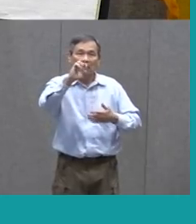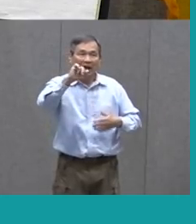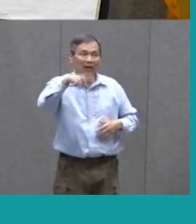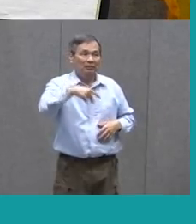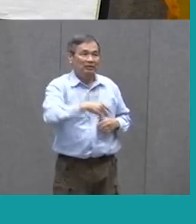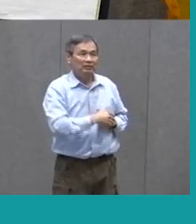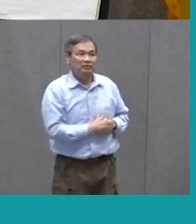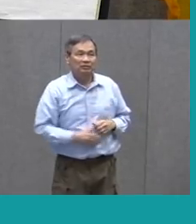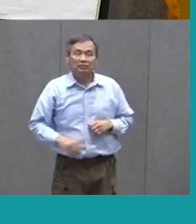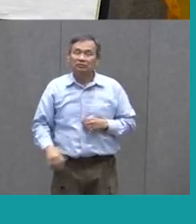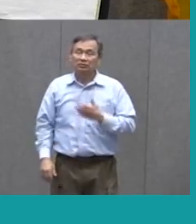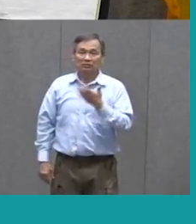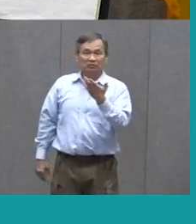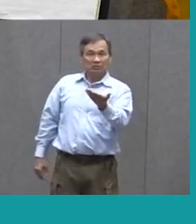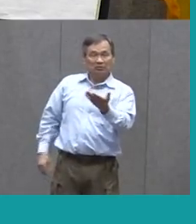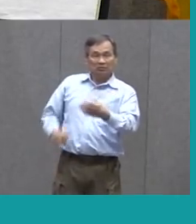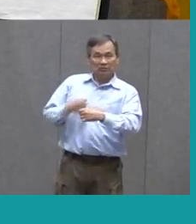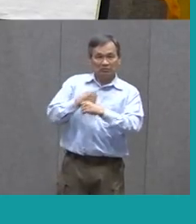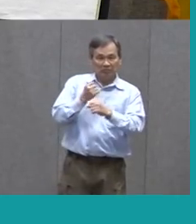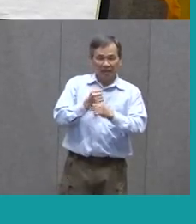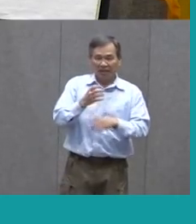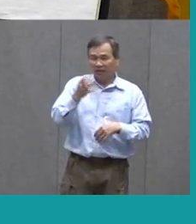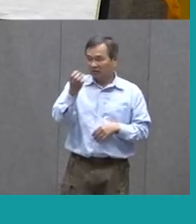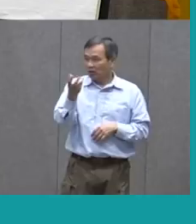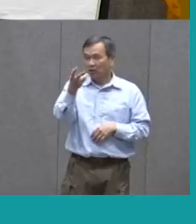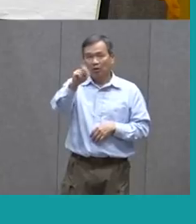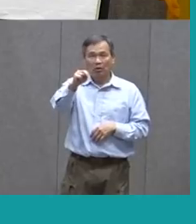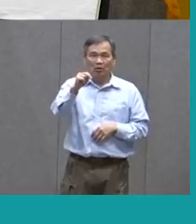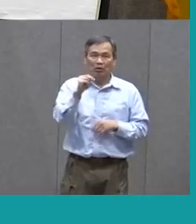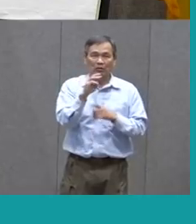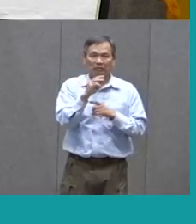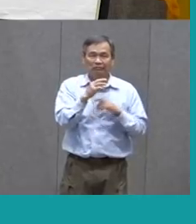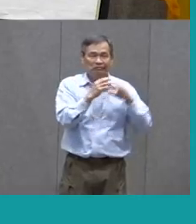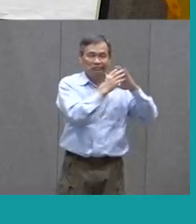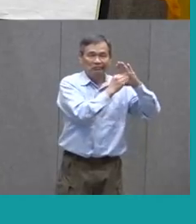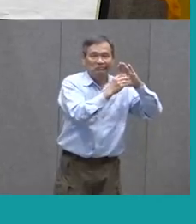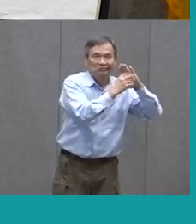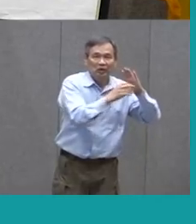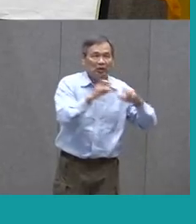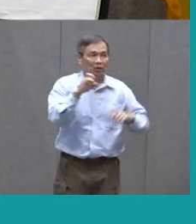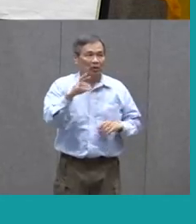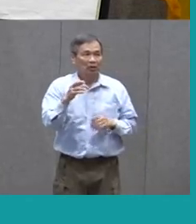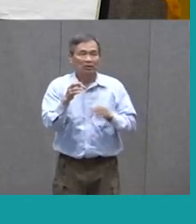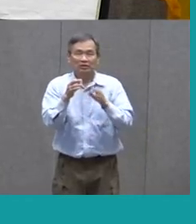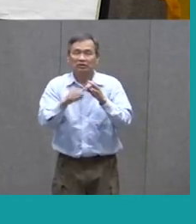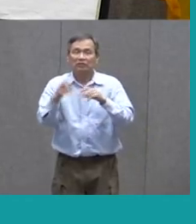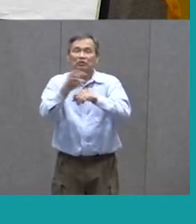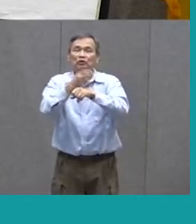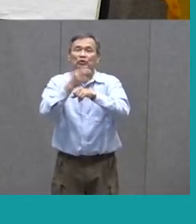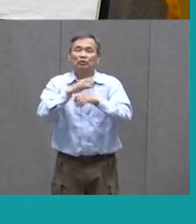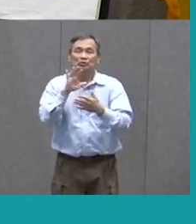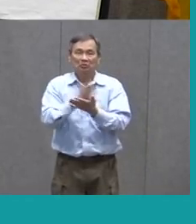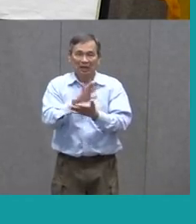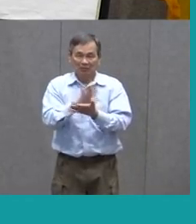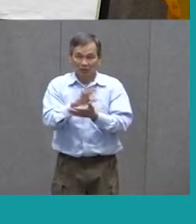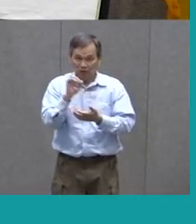You could Make your Own story Map That looks Like this By simply Using a Piece of Paper